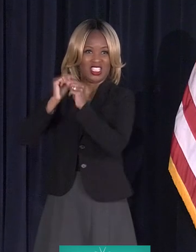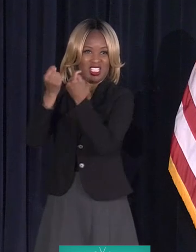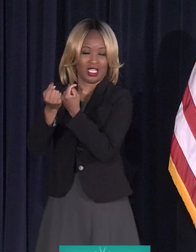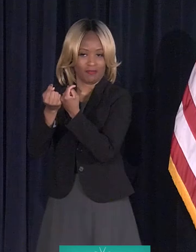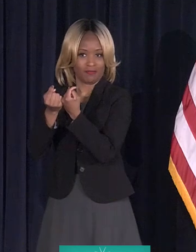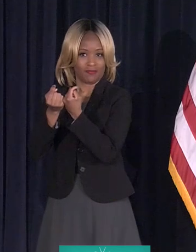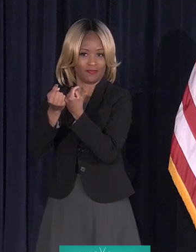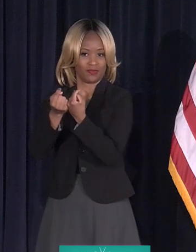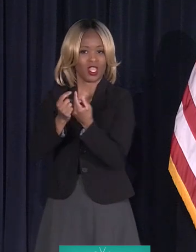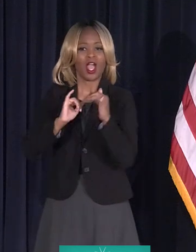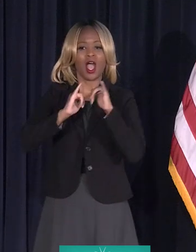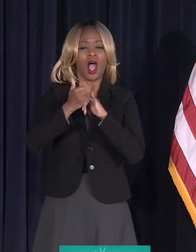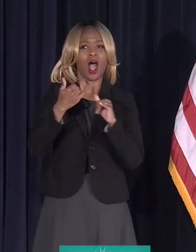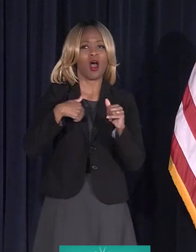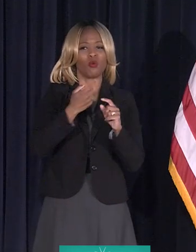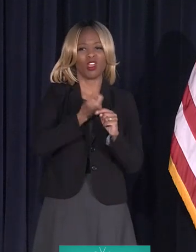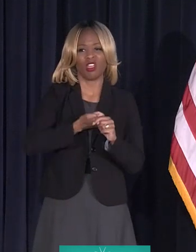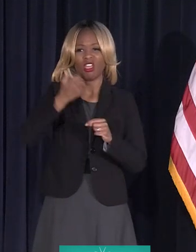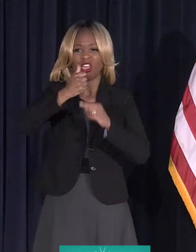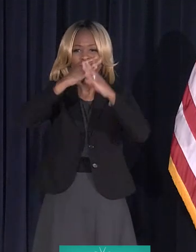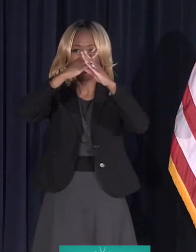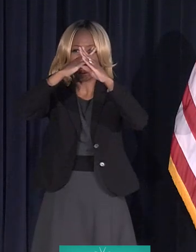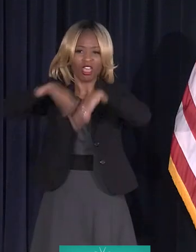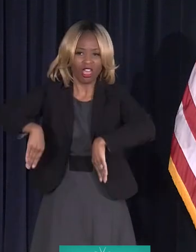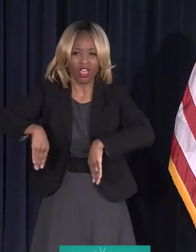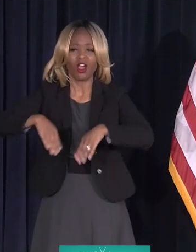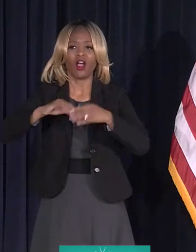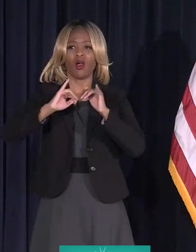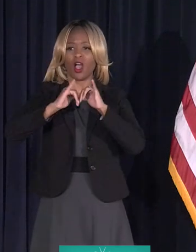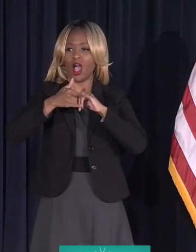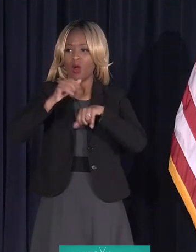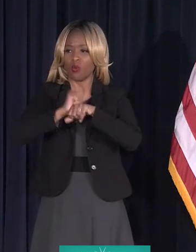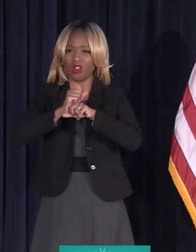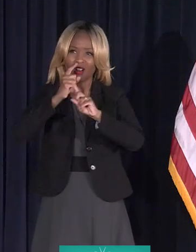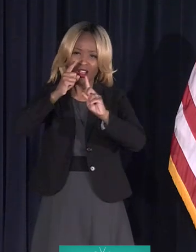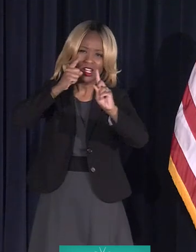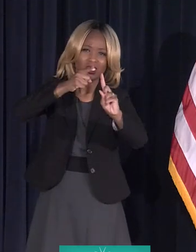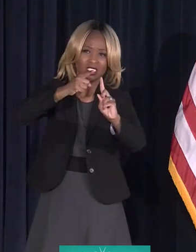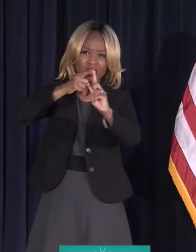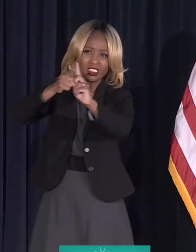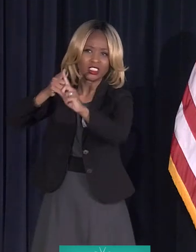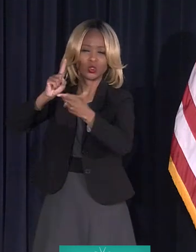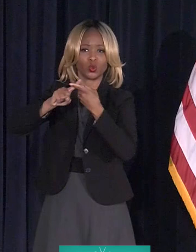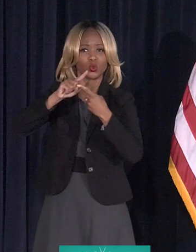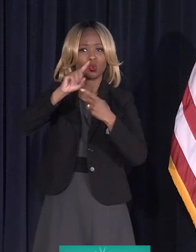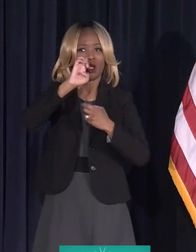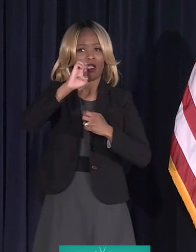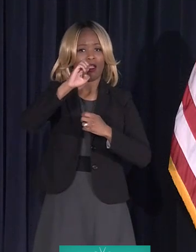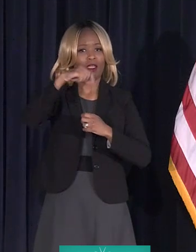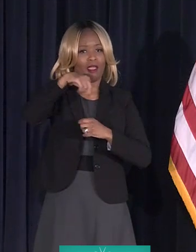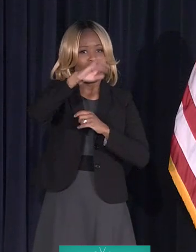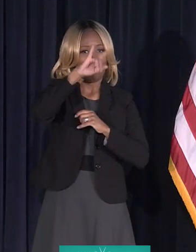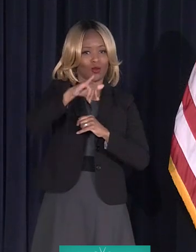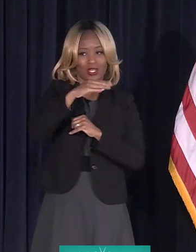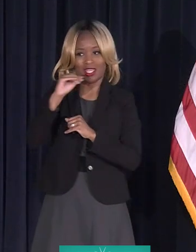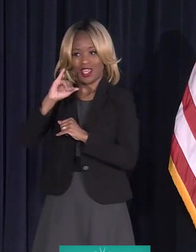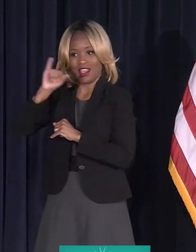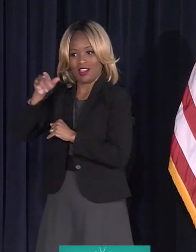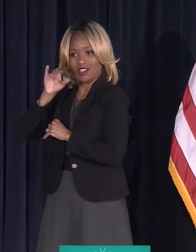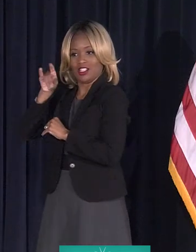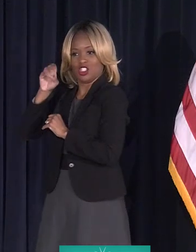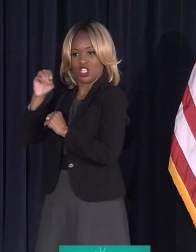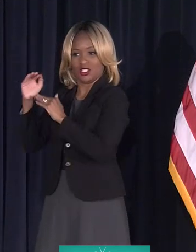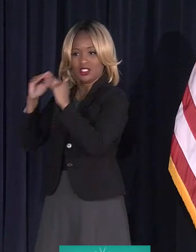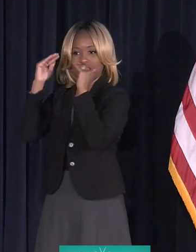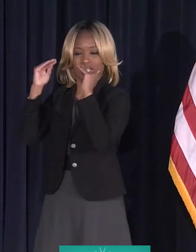How do we eliminate those barriers? How do we work toward equity and ultimately justice? Well, discrimination is an obvious